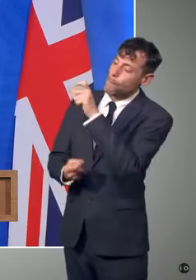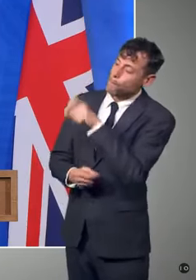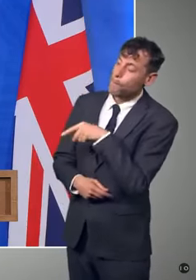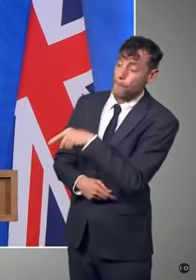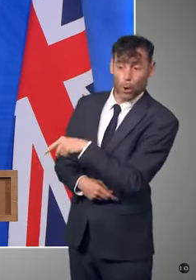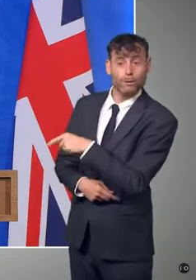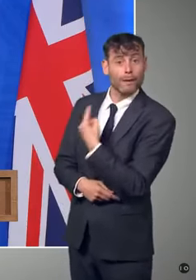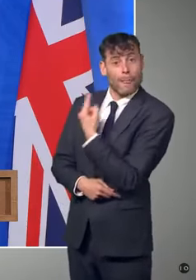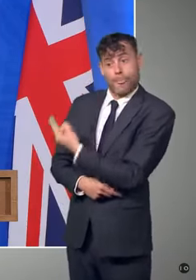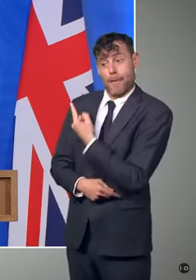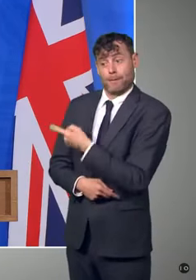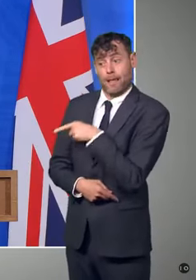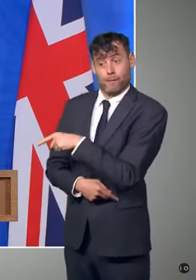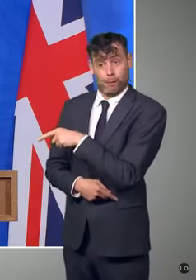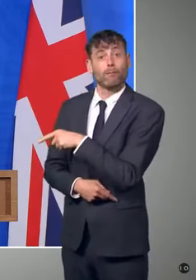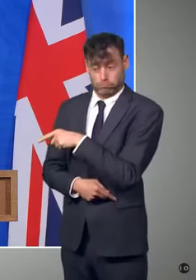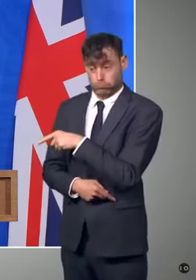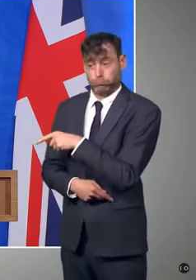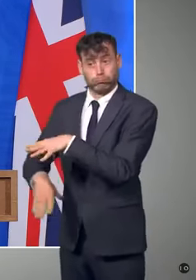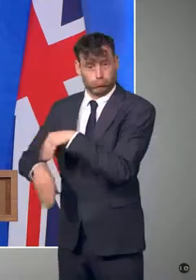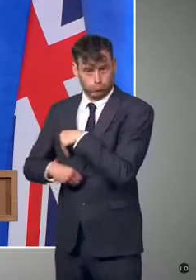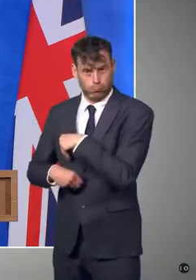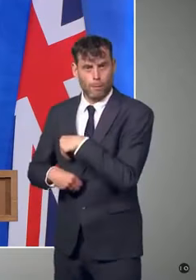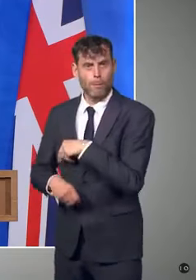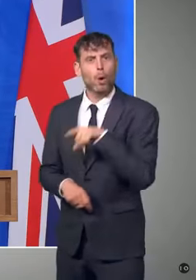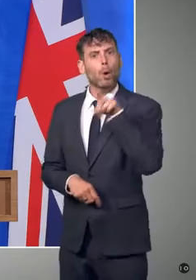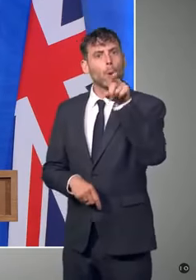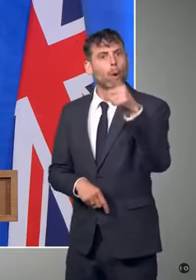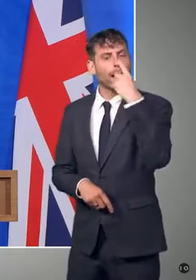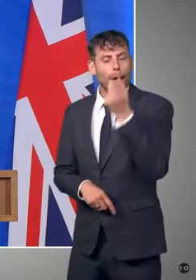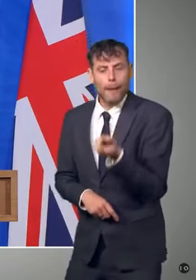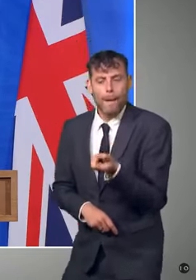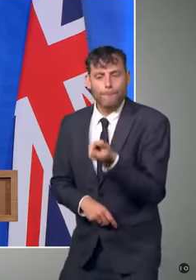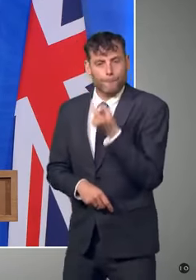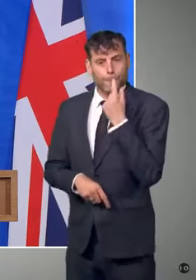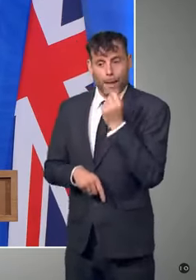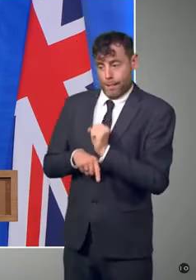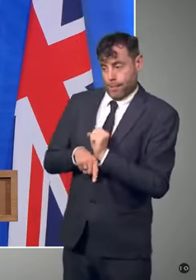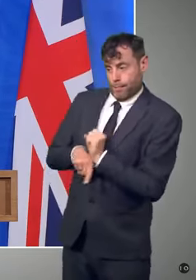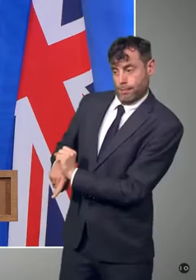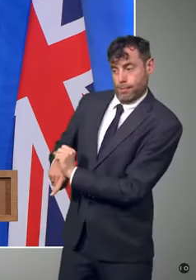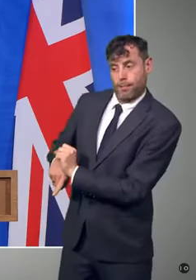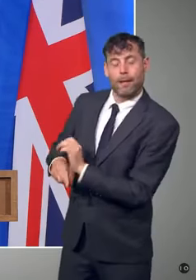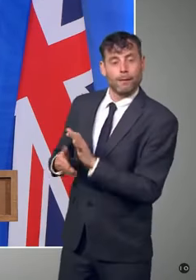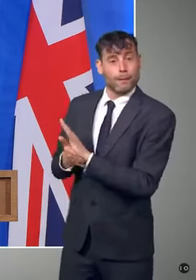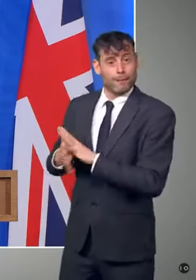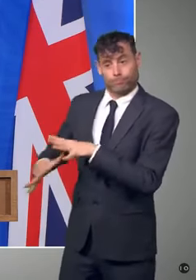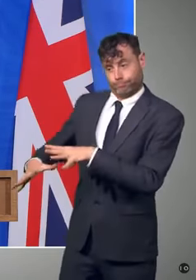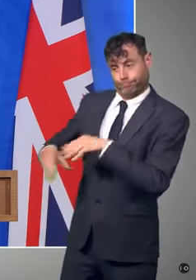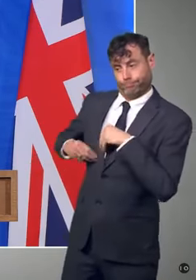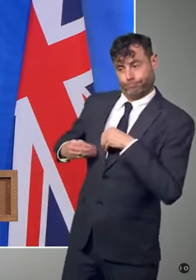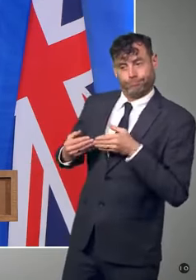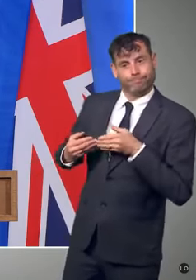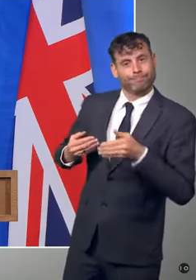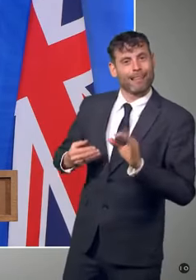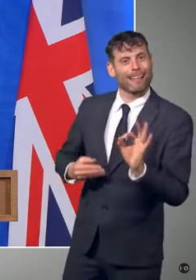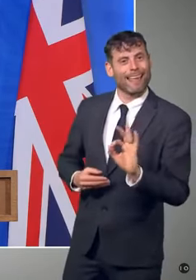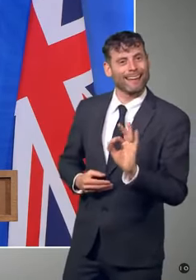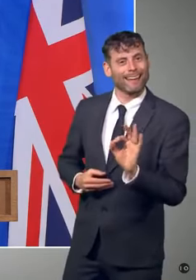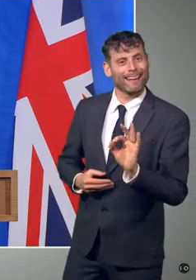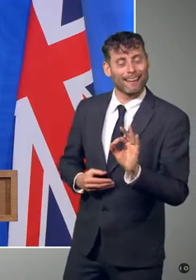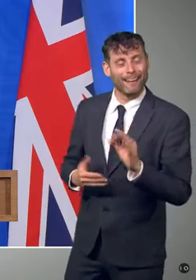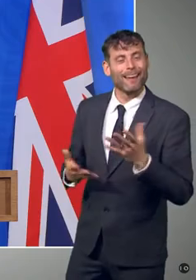for a few days to stop your disease yourself. And by focusing on these